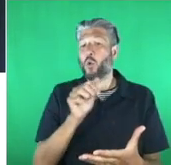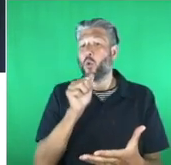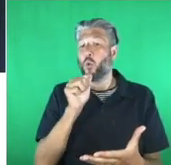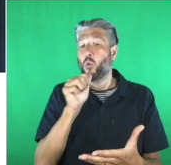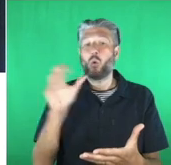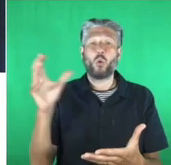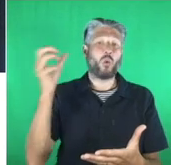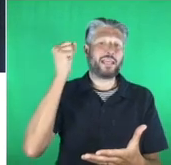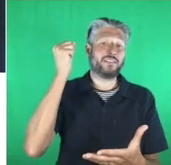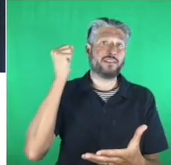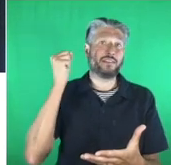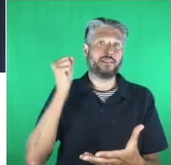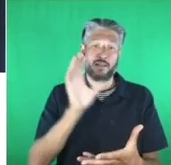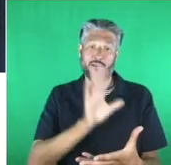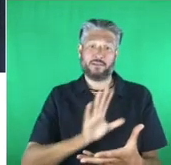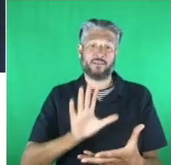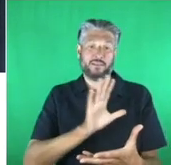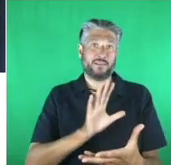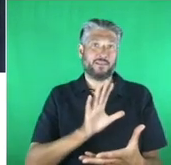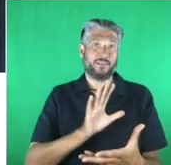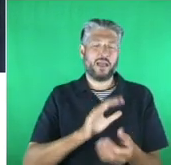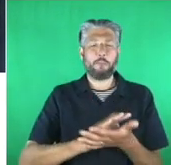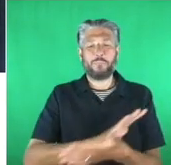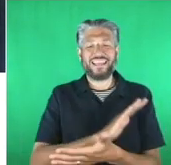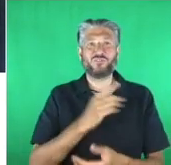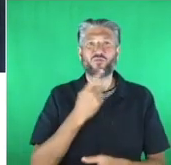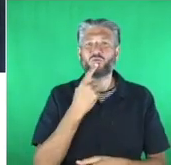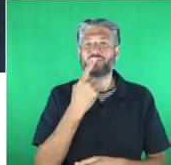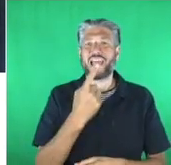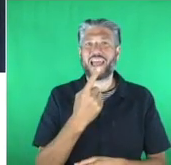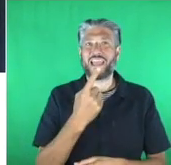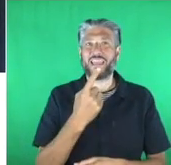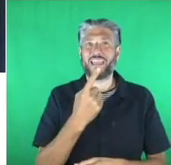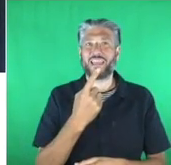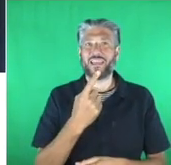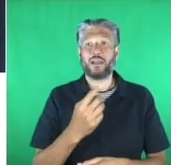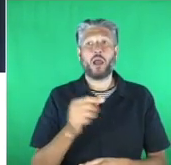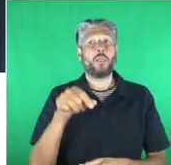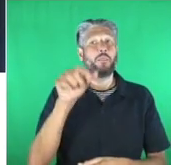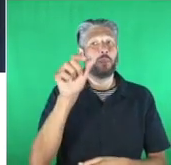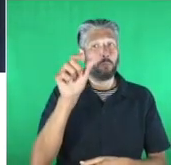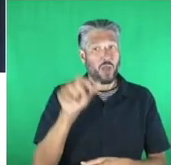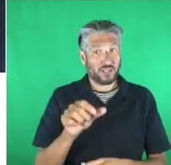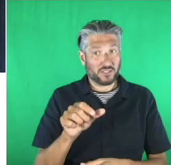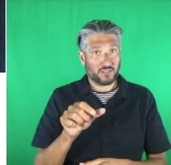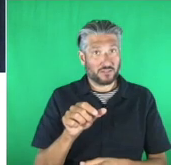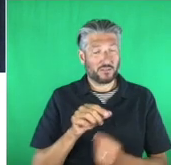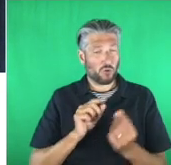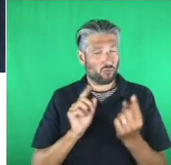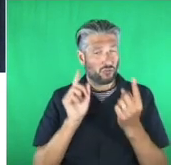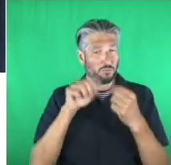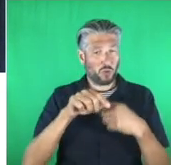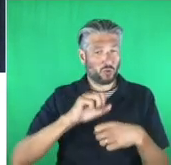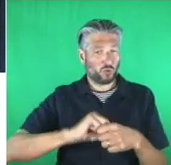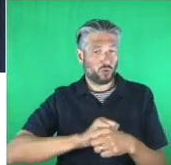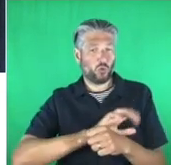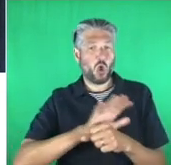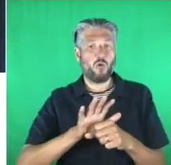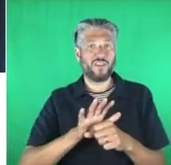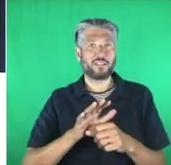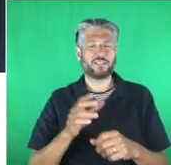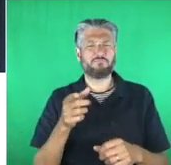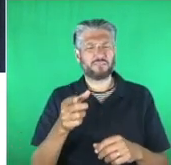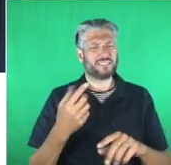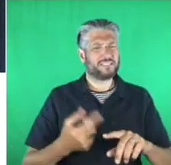And I'm delighted to say that the winner is someone who has responded to the Covid pandemic with speed and determination